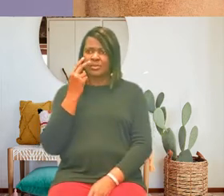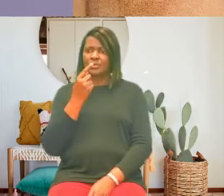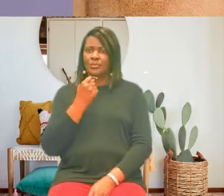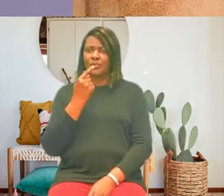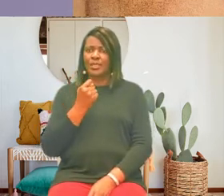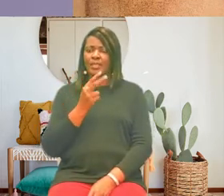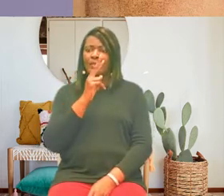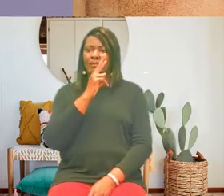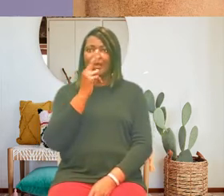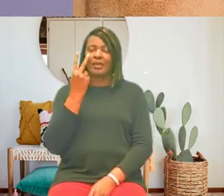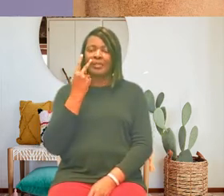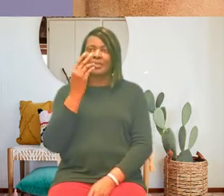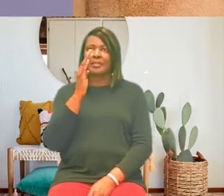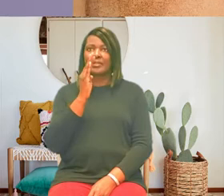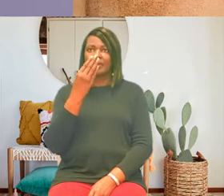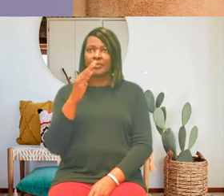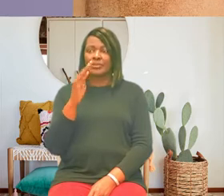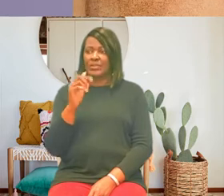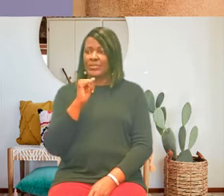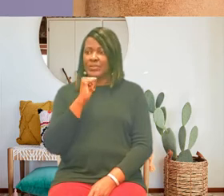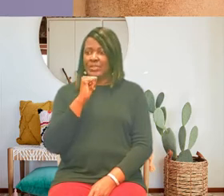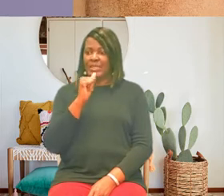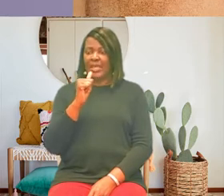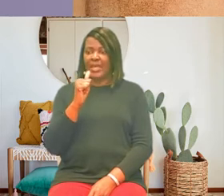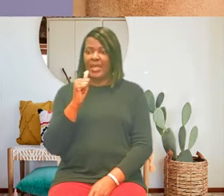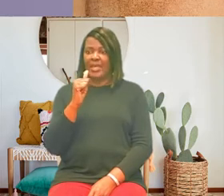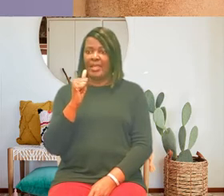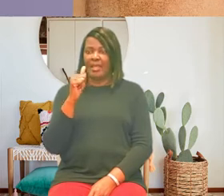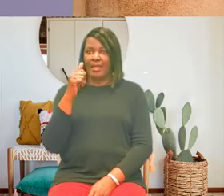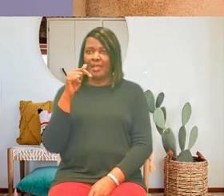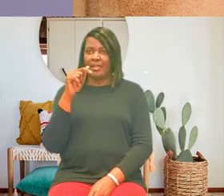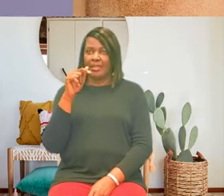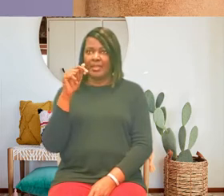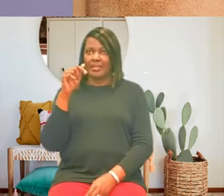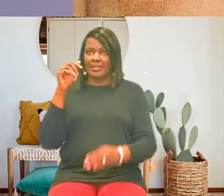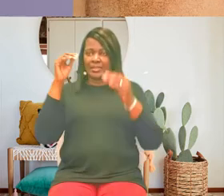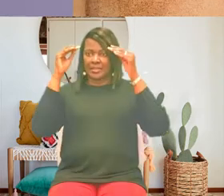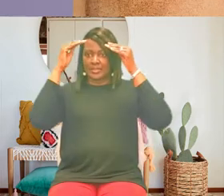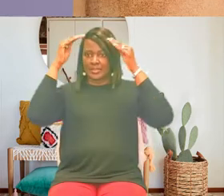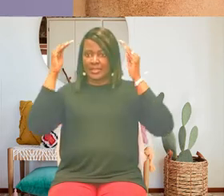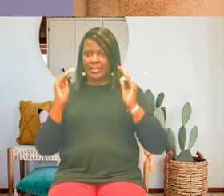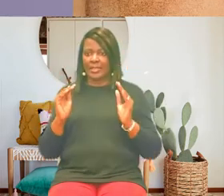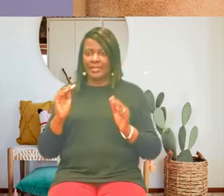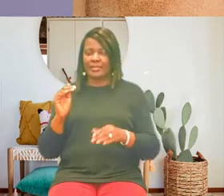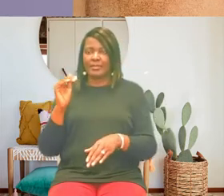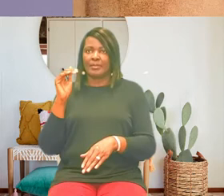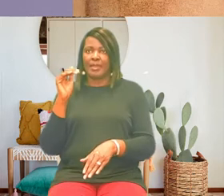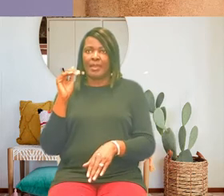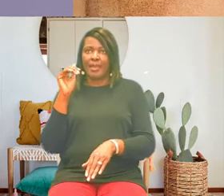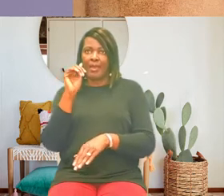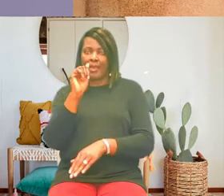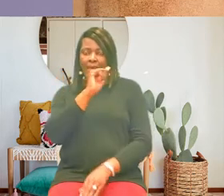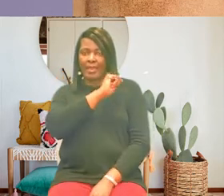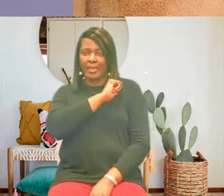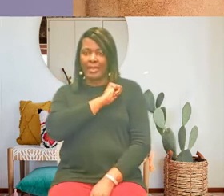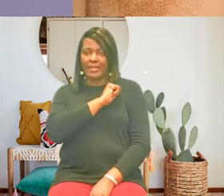don't let sister anne get any black on you a few giggles rippled across the room